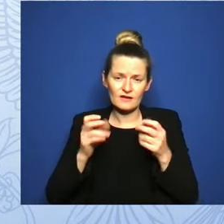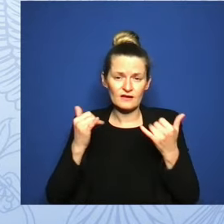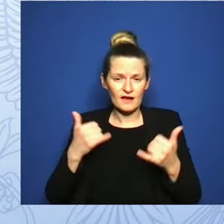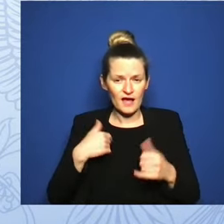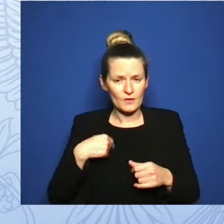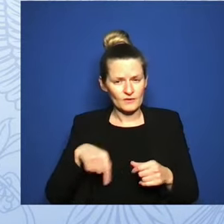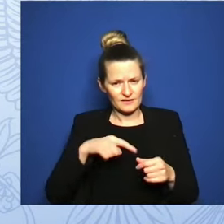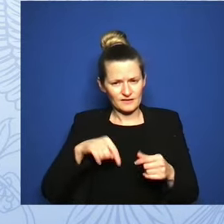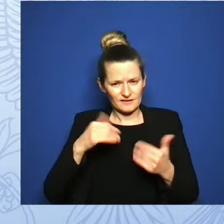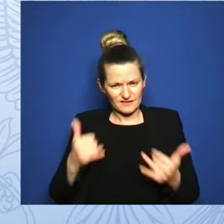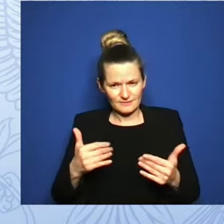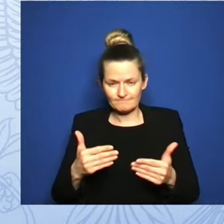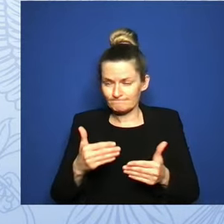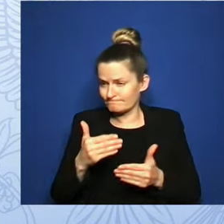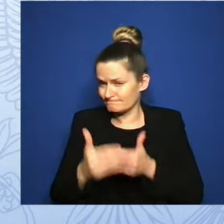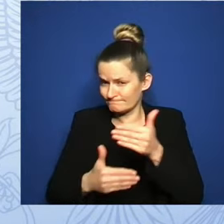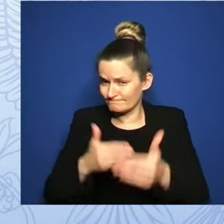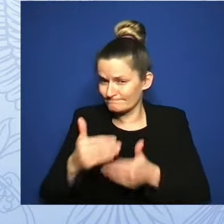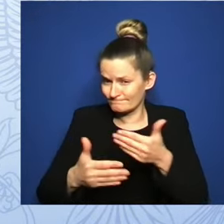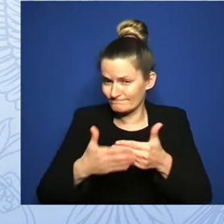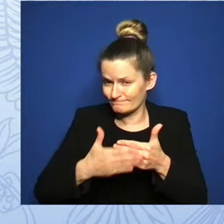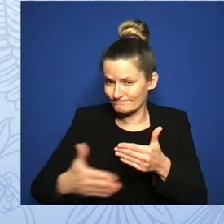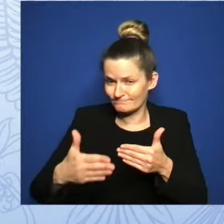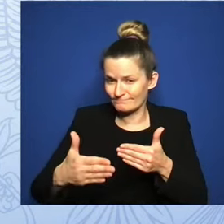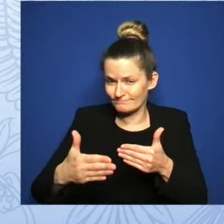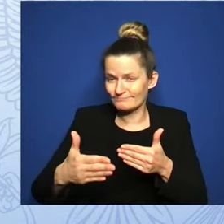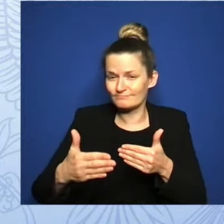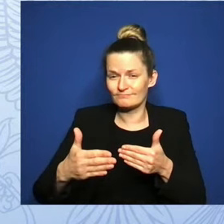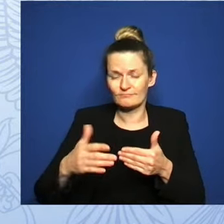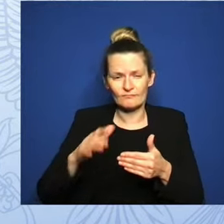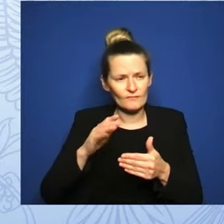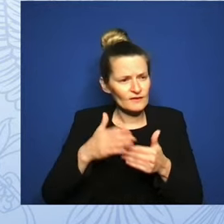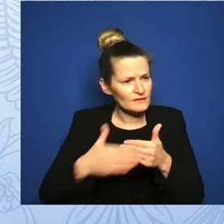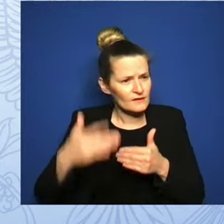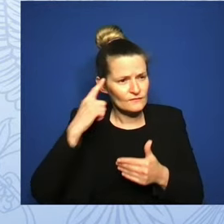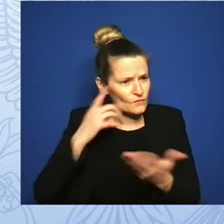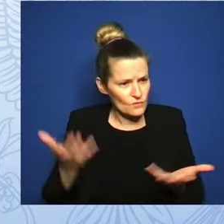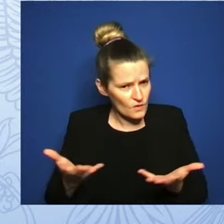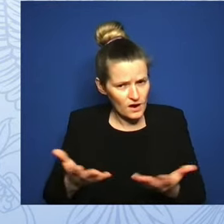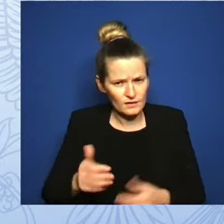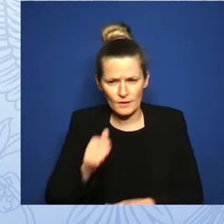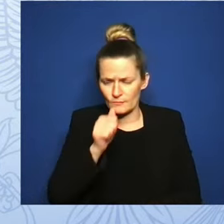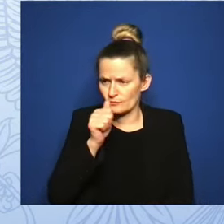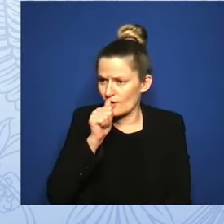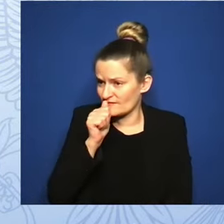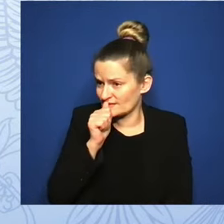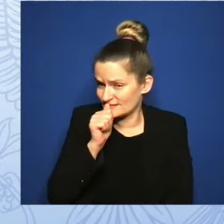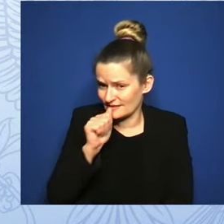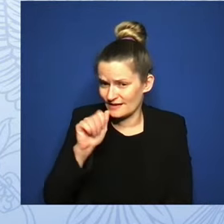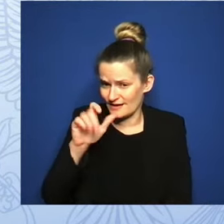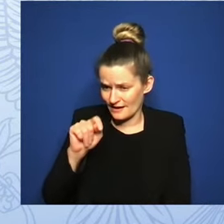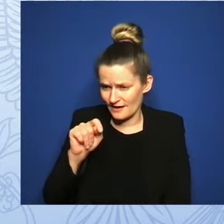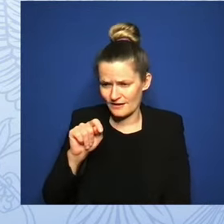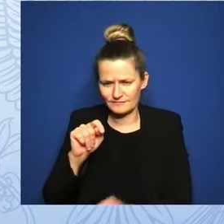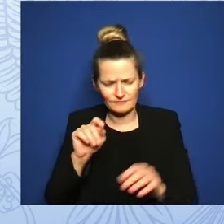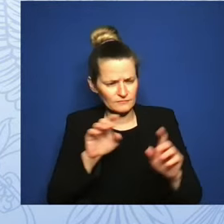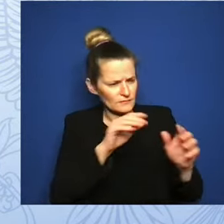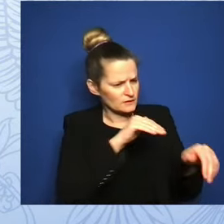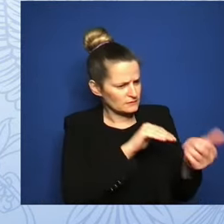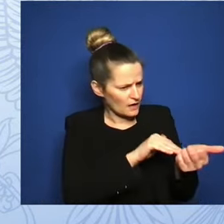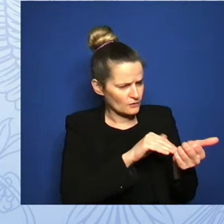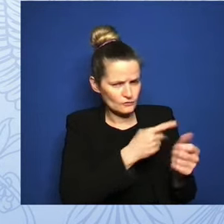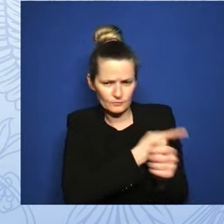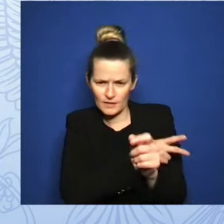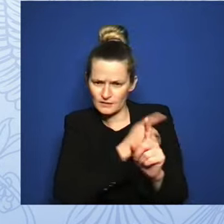providers can give accurate and complete information to their patients. And another piece is we've worked to